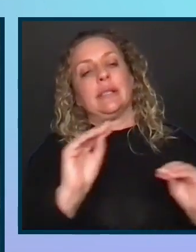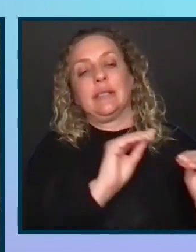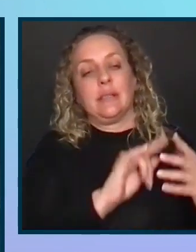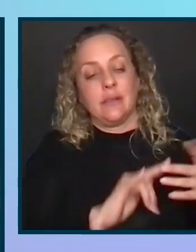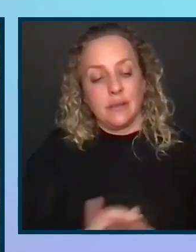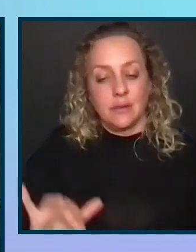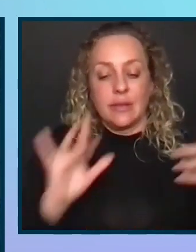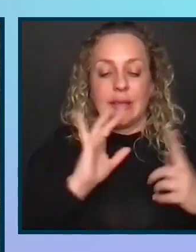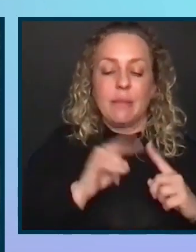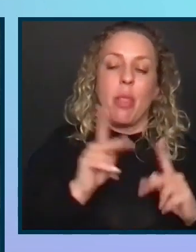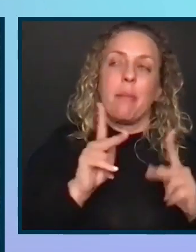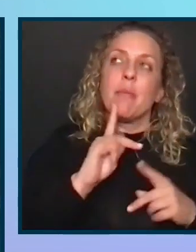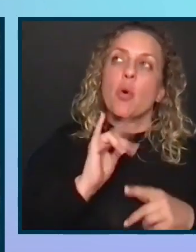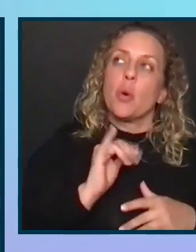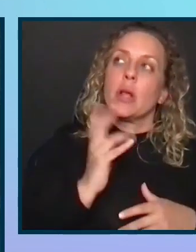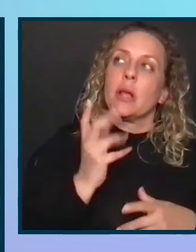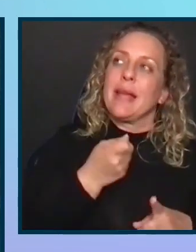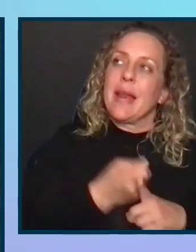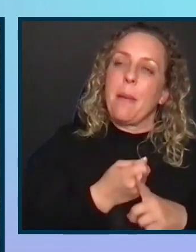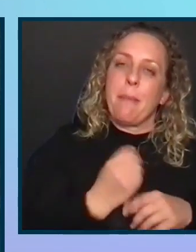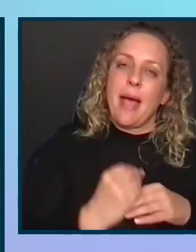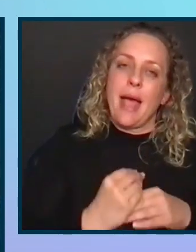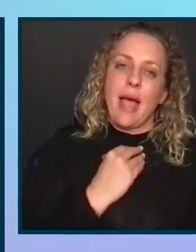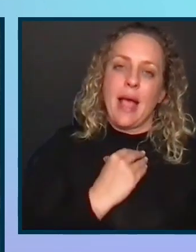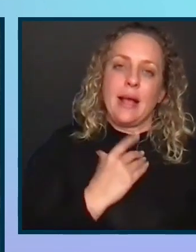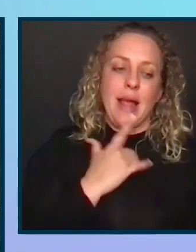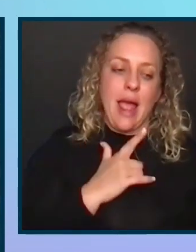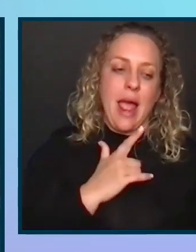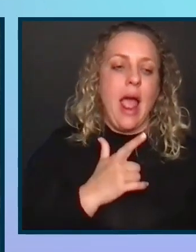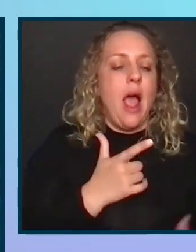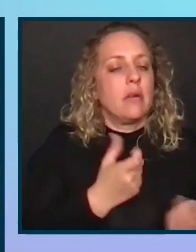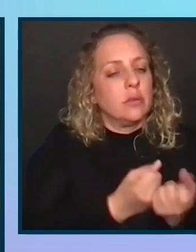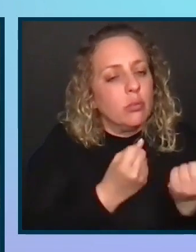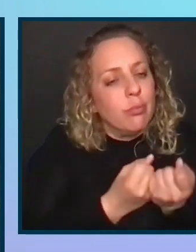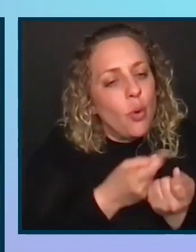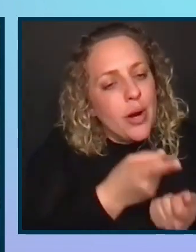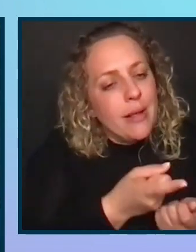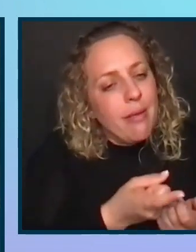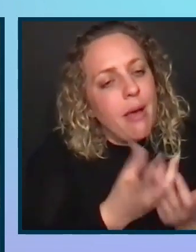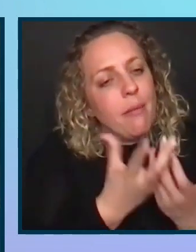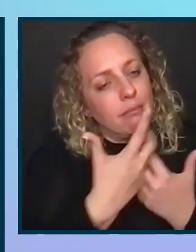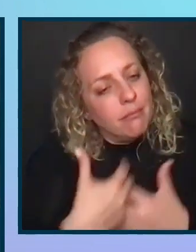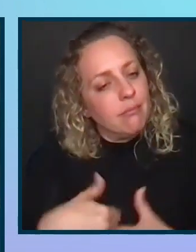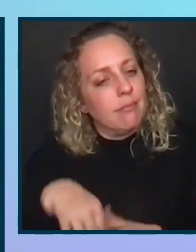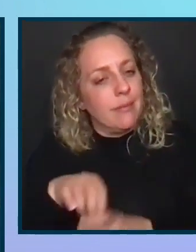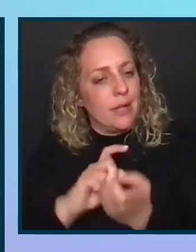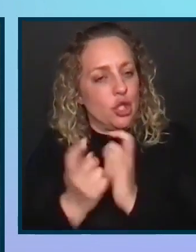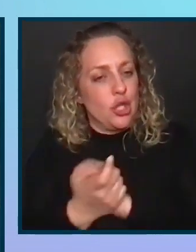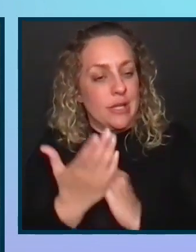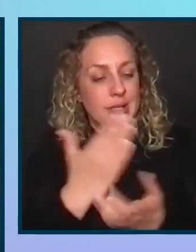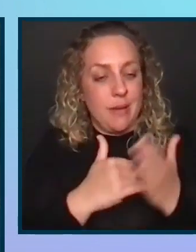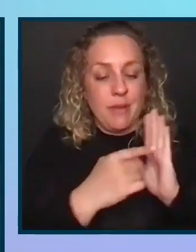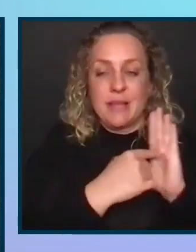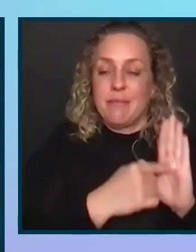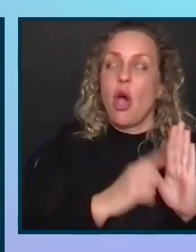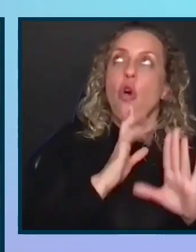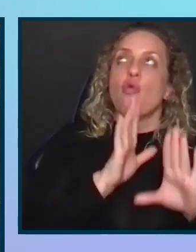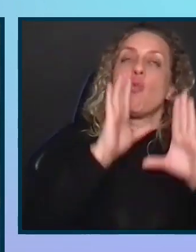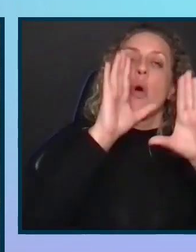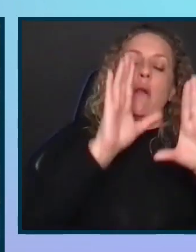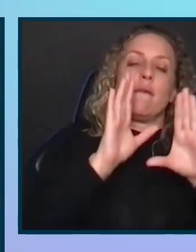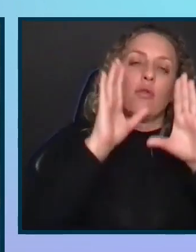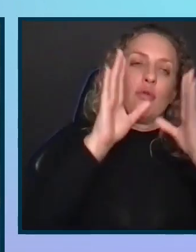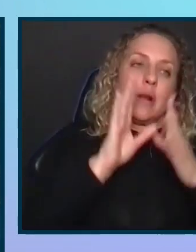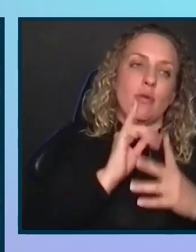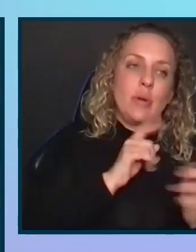about thinking about the people that are really being impacted and nurturing them into that change. So some of these models are great. They're wonderful.